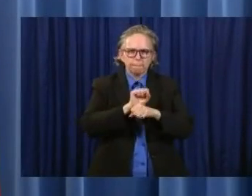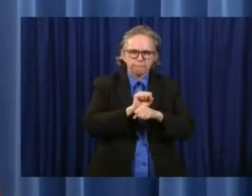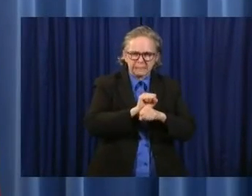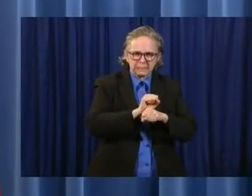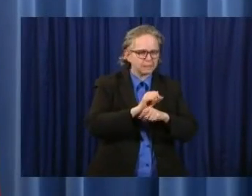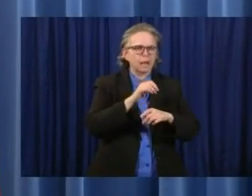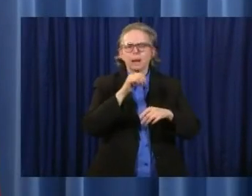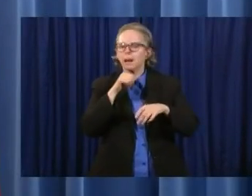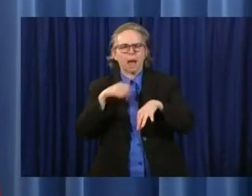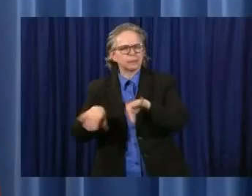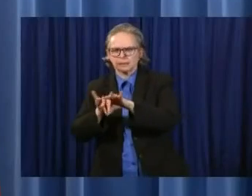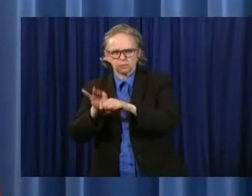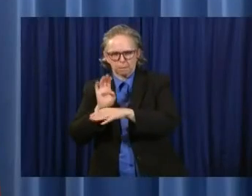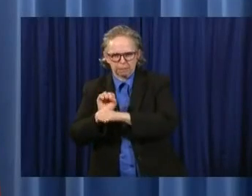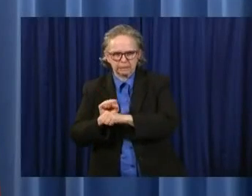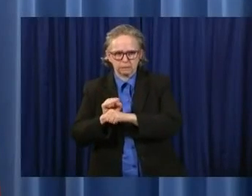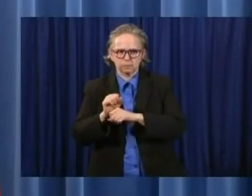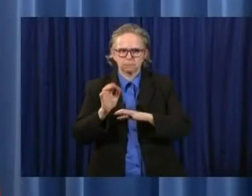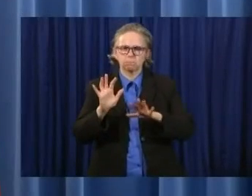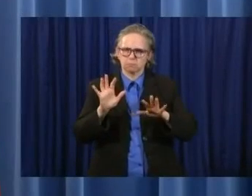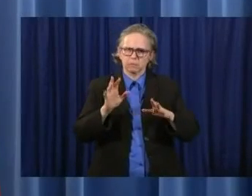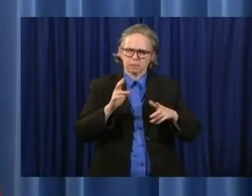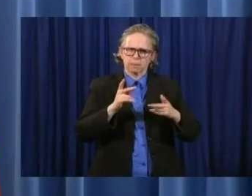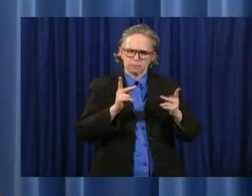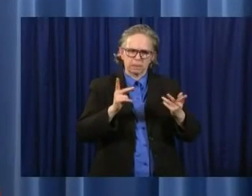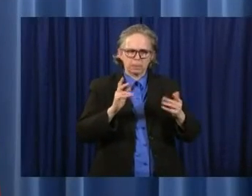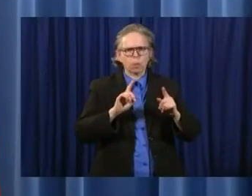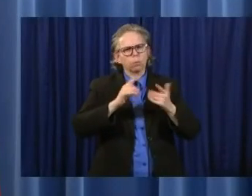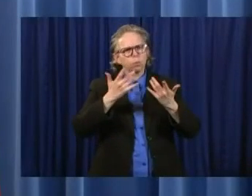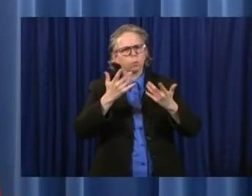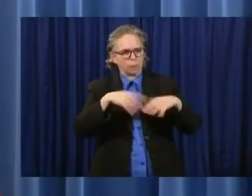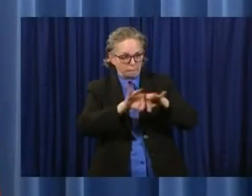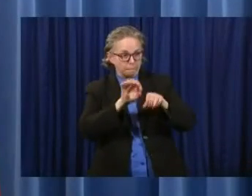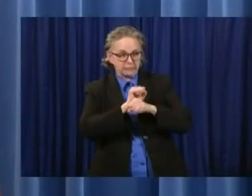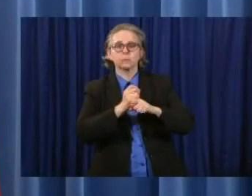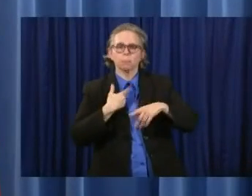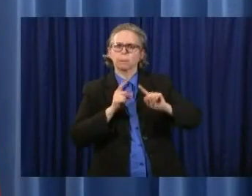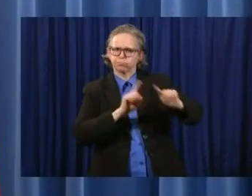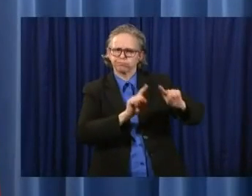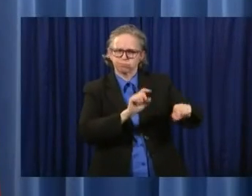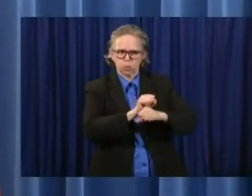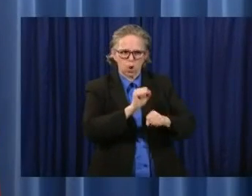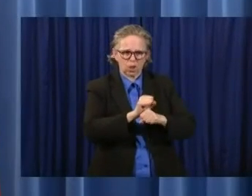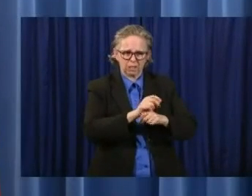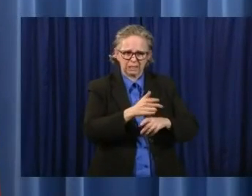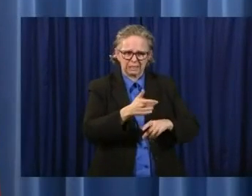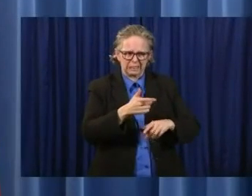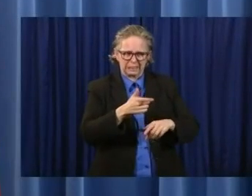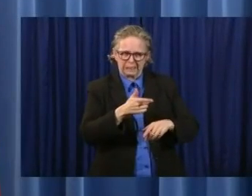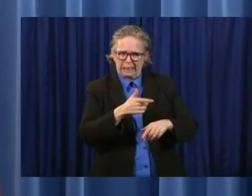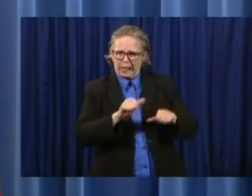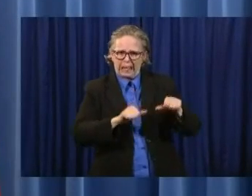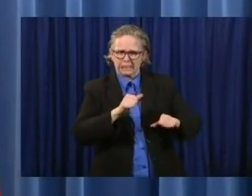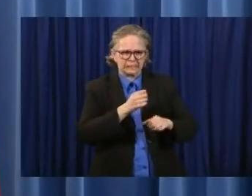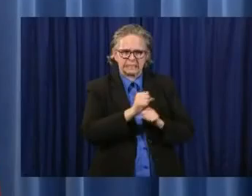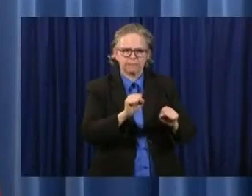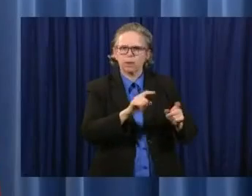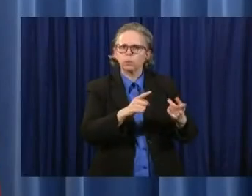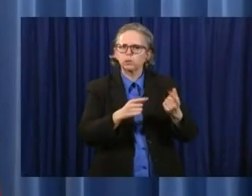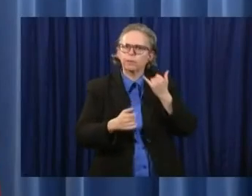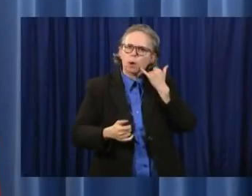to work, if people did not think that they were safe, they were calling. So, John,